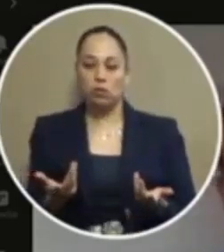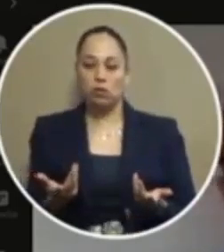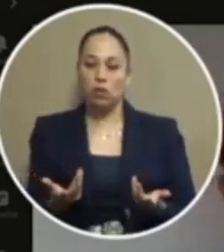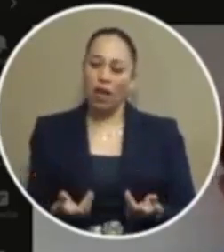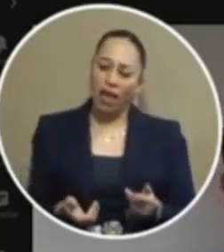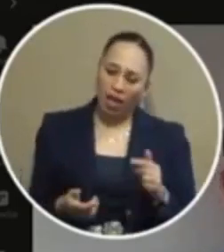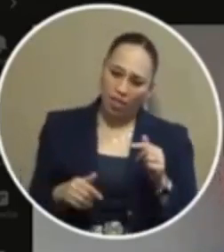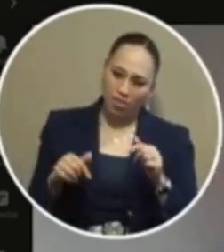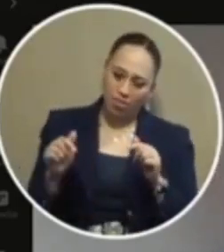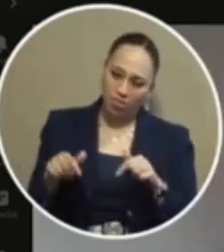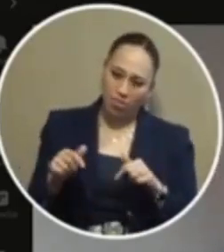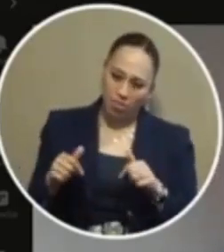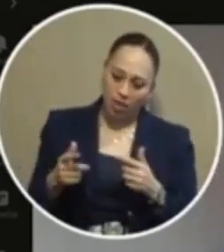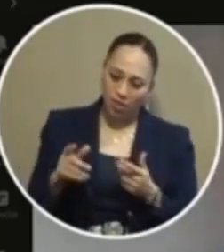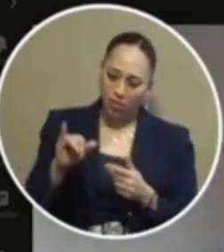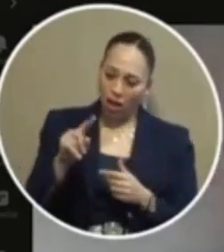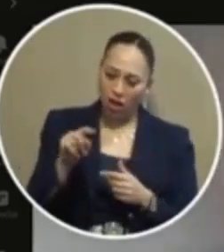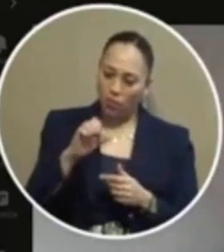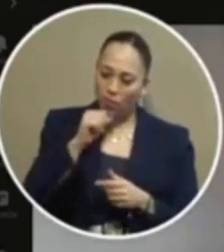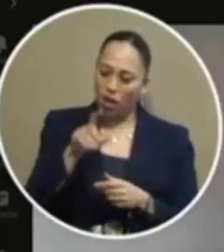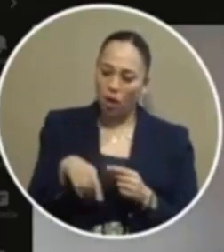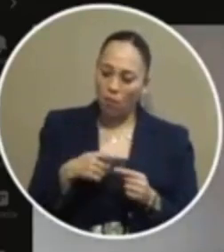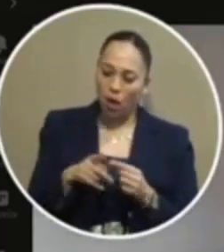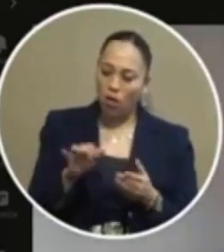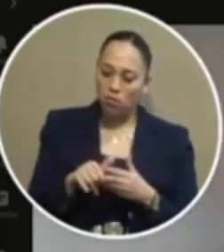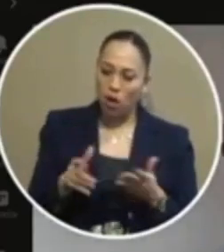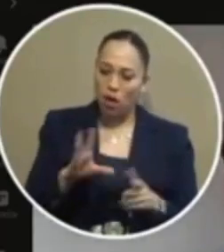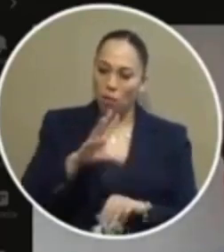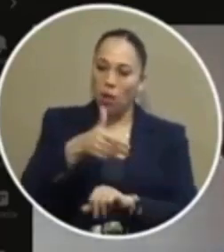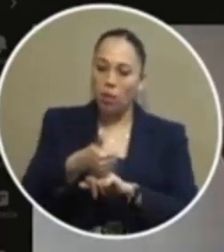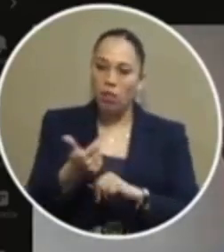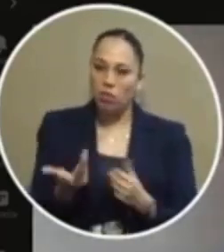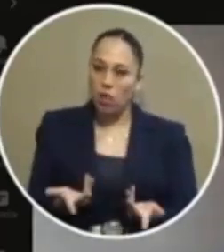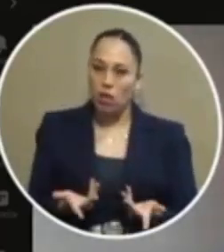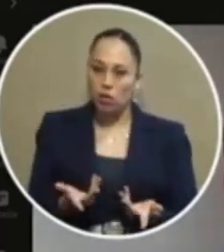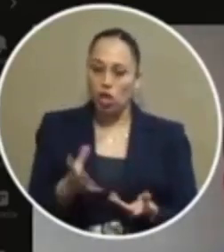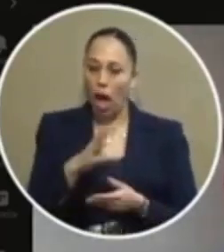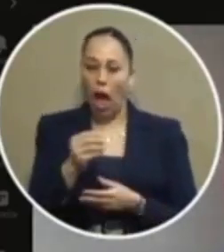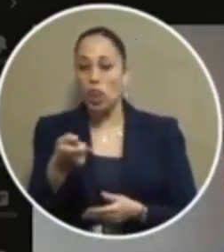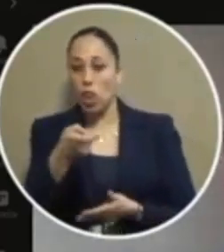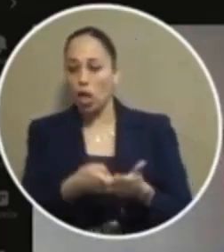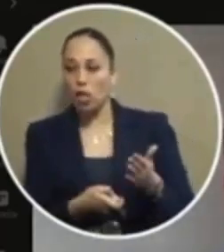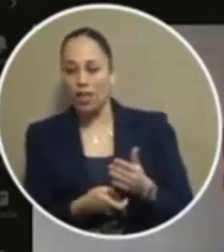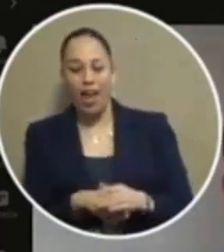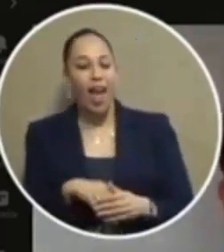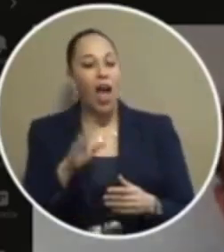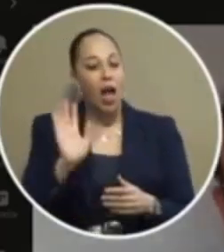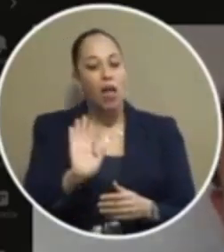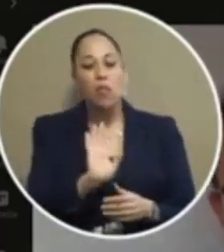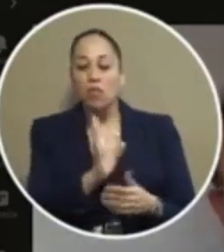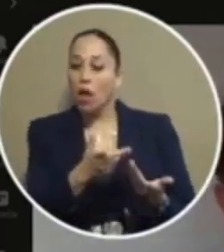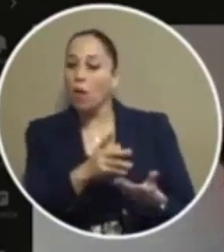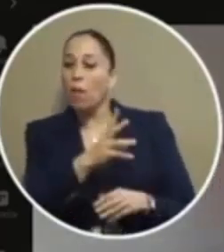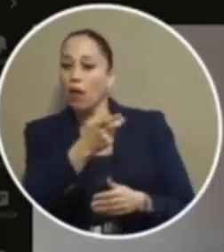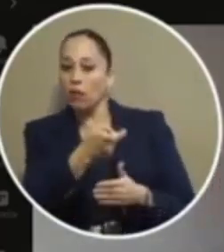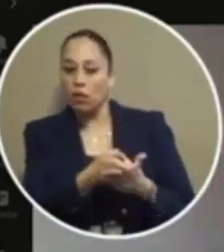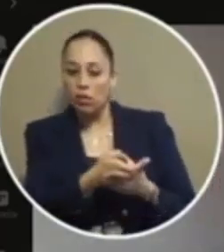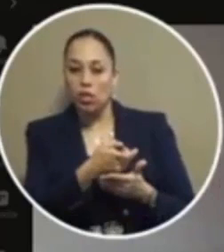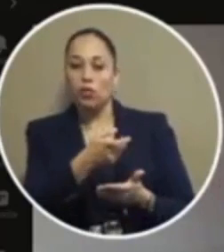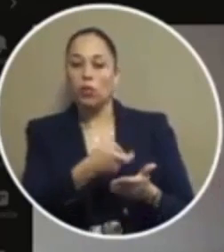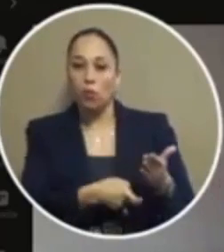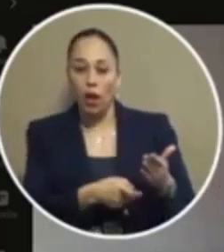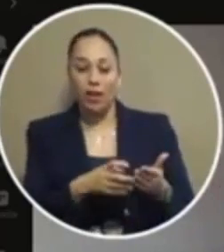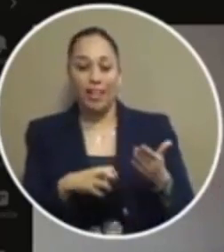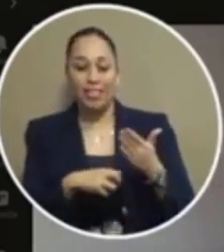this item was was not about that it was finding out the implementation and the costs the implementation requires us to write a